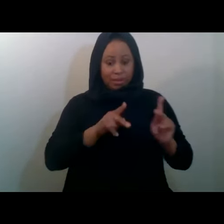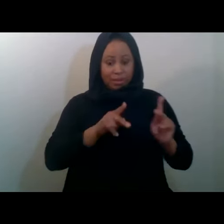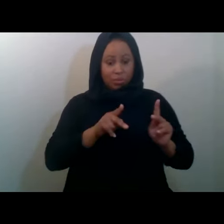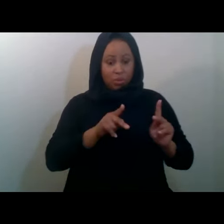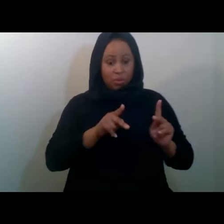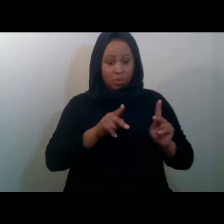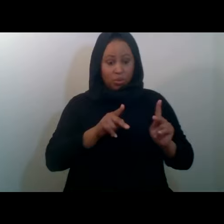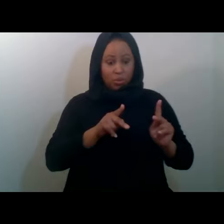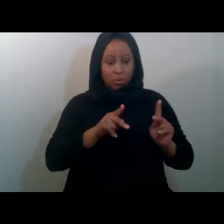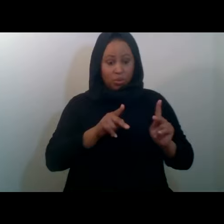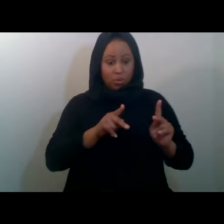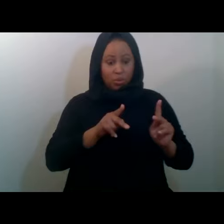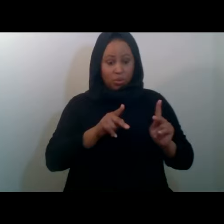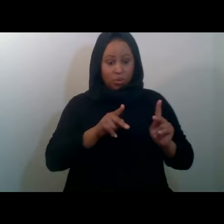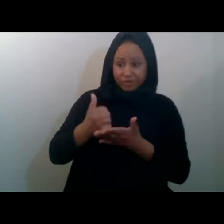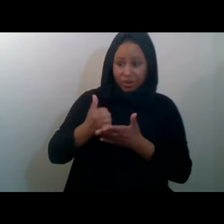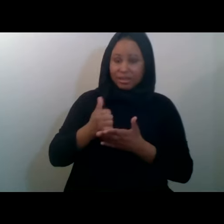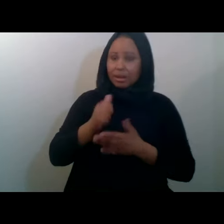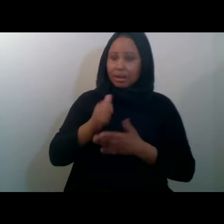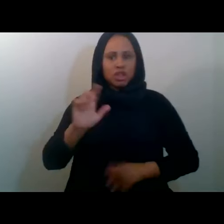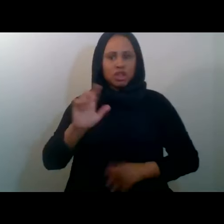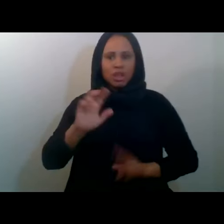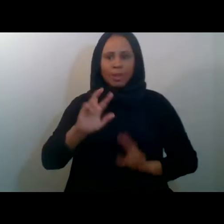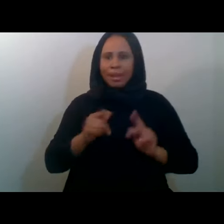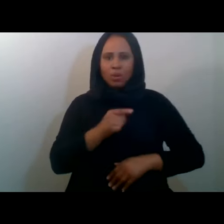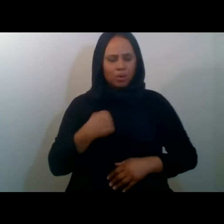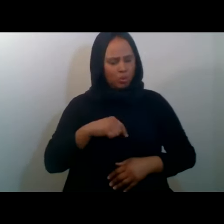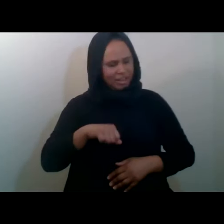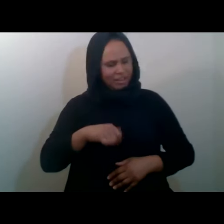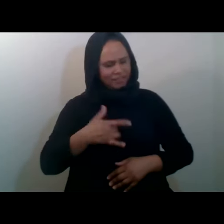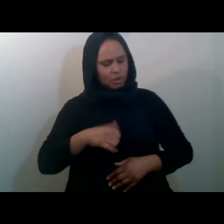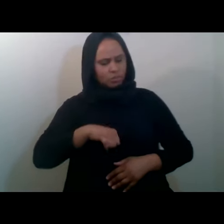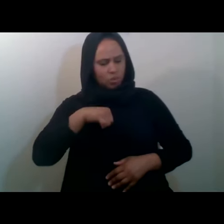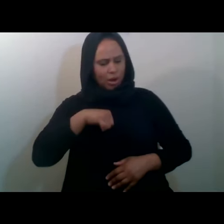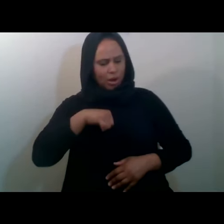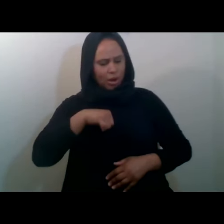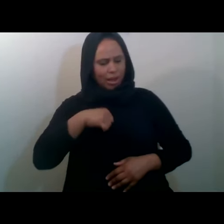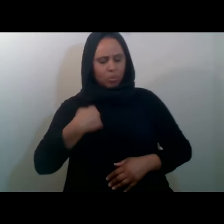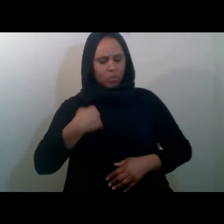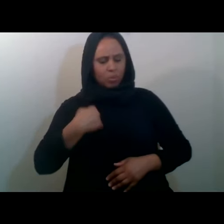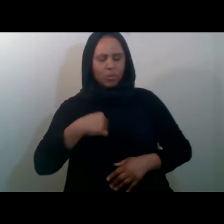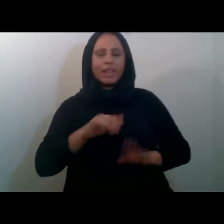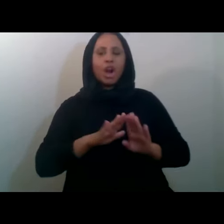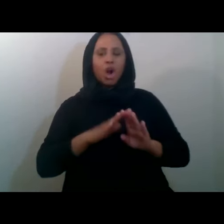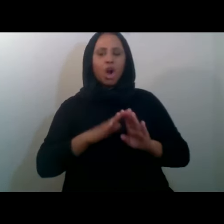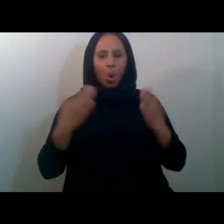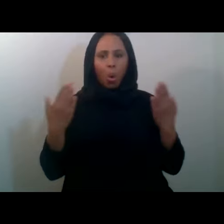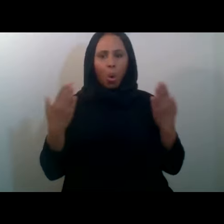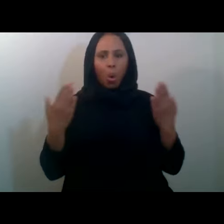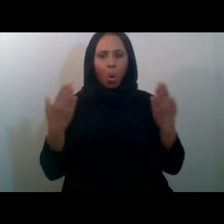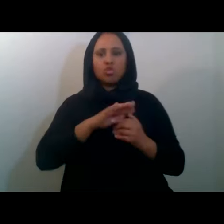definitely something that we pride ourselves in, that we are an open door to all communities.